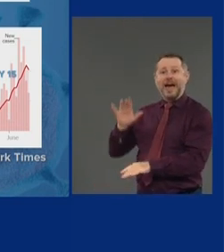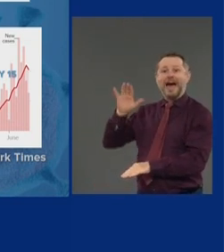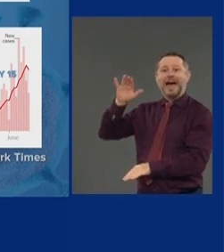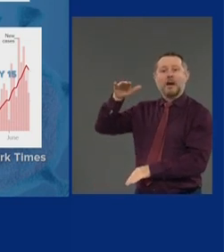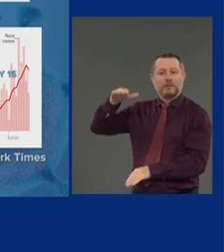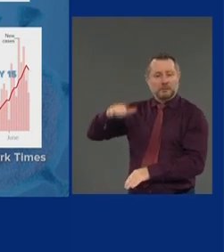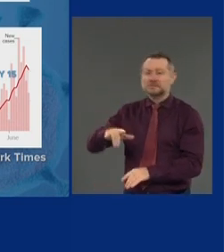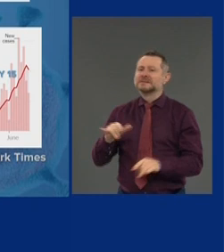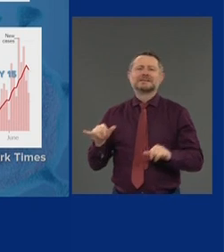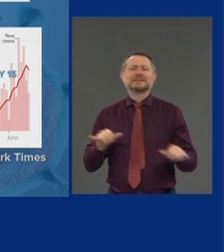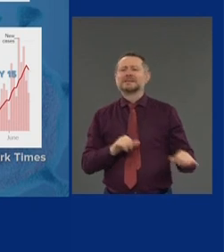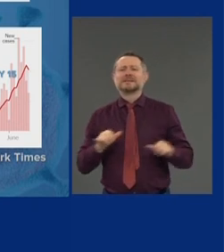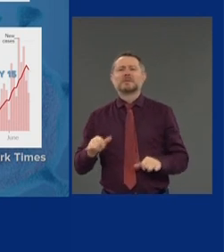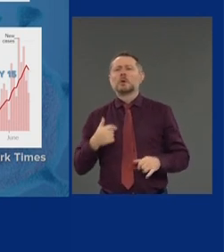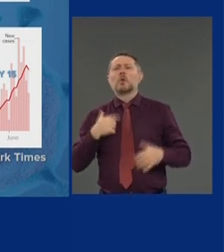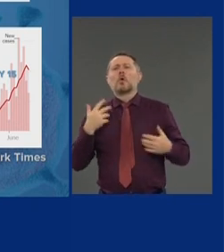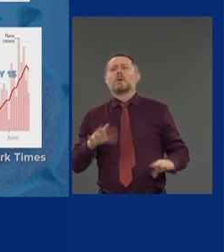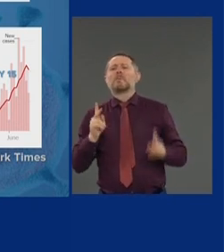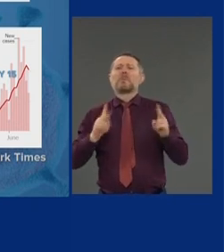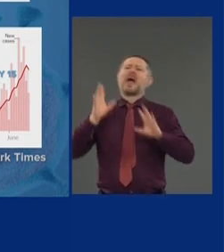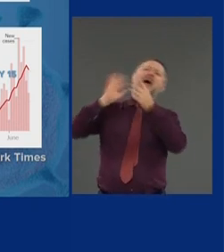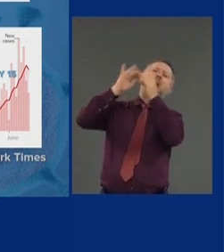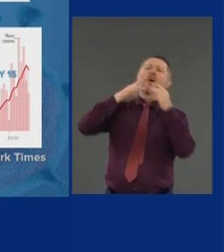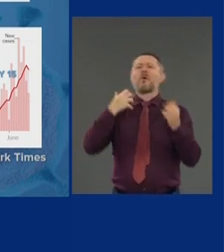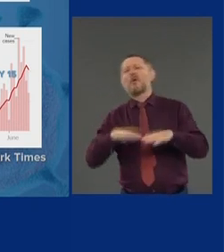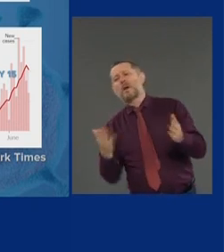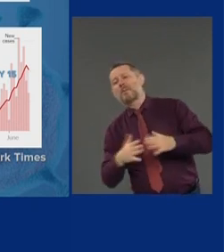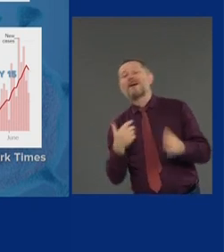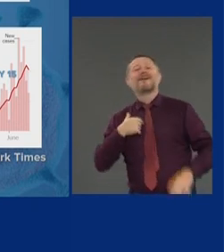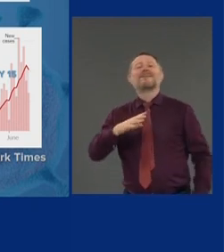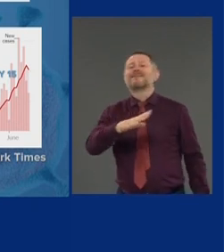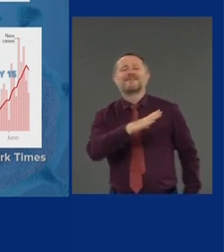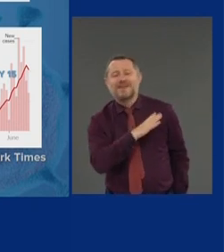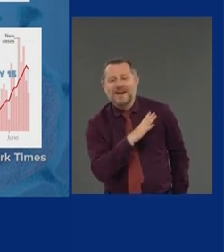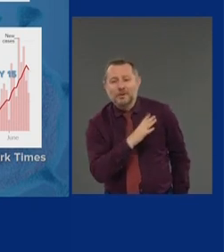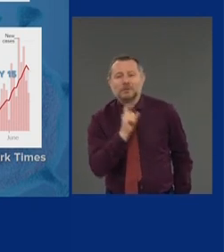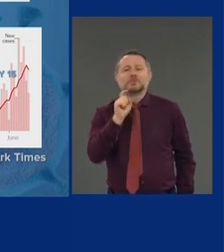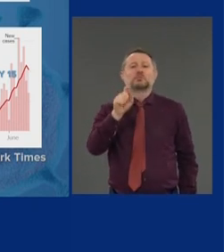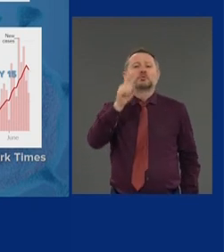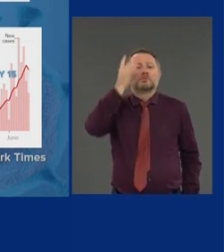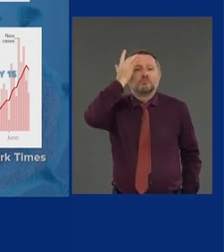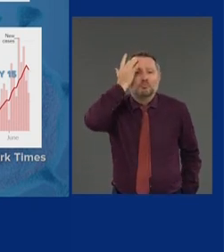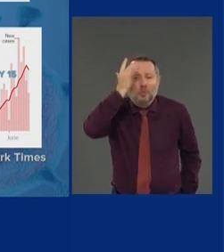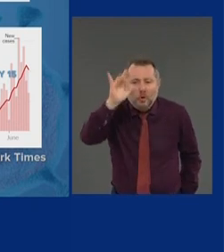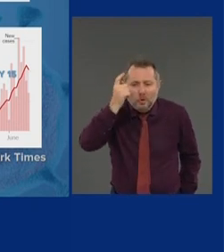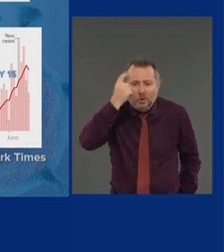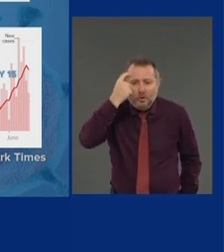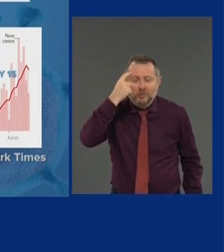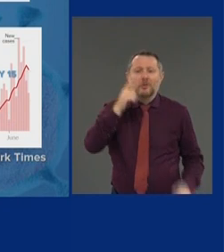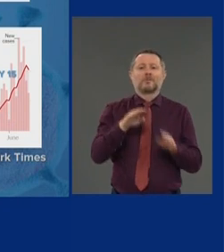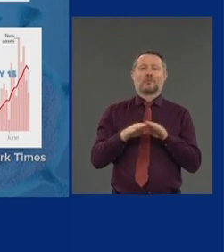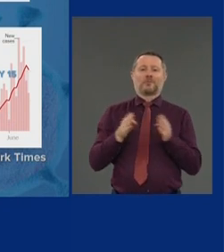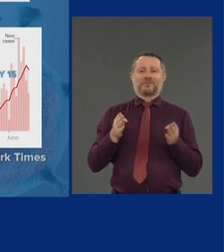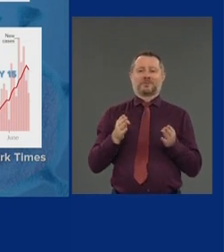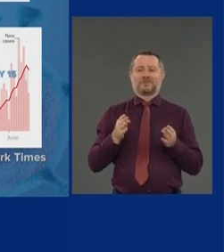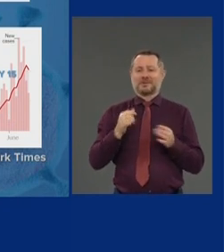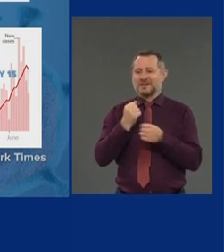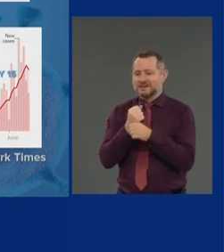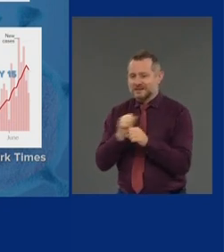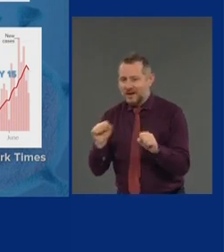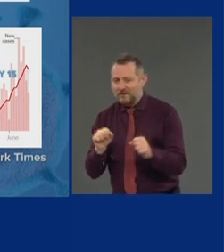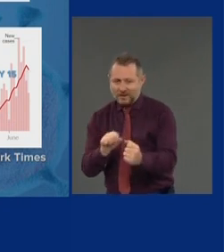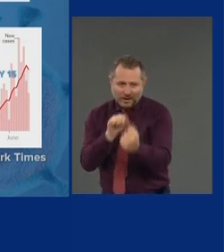want to reopen. Okay, but you have to reopen smartly and safely and intelligently.